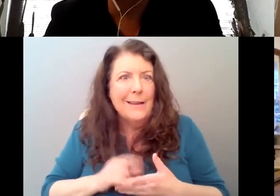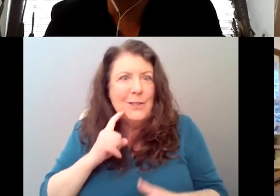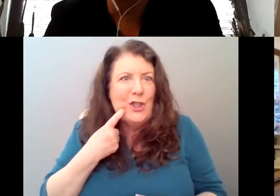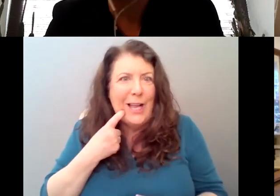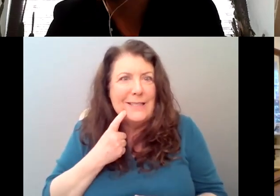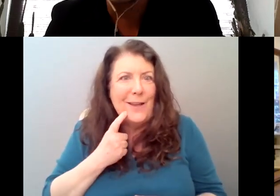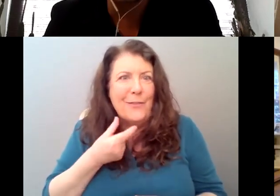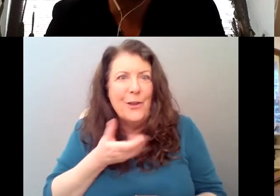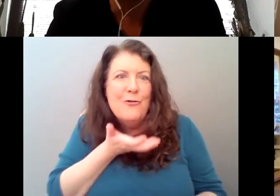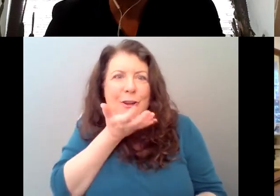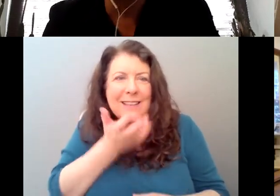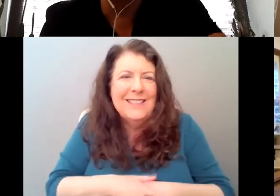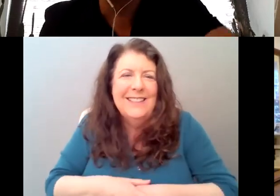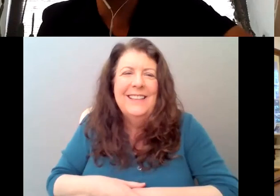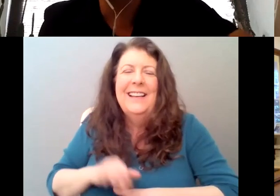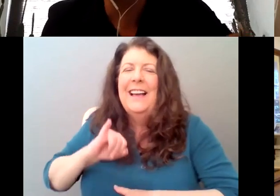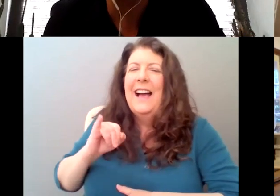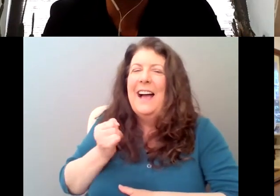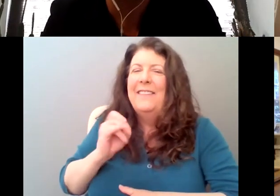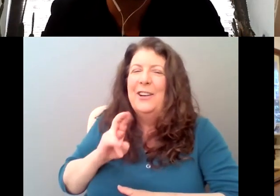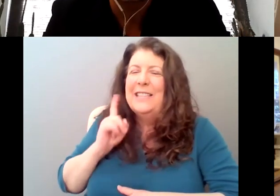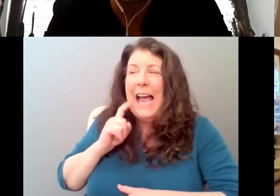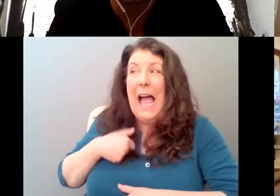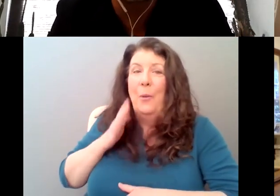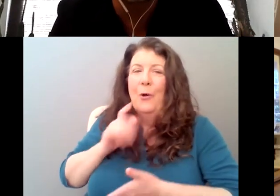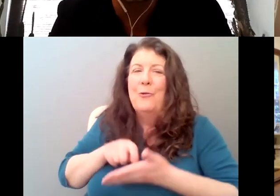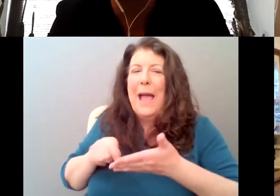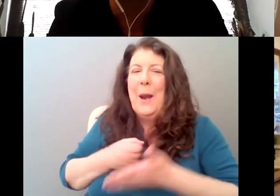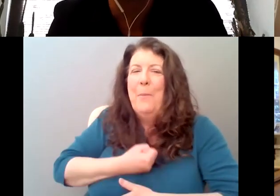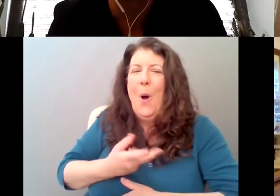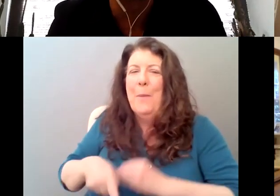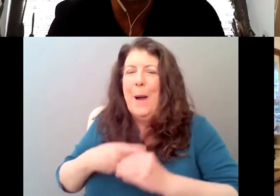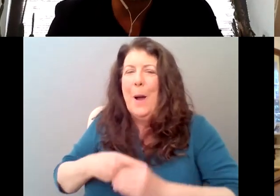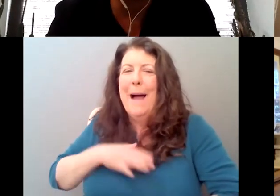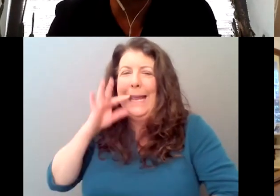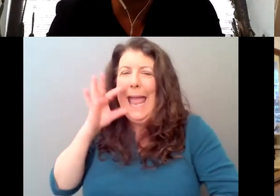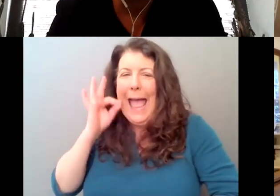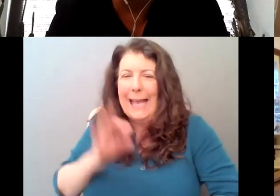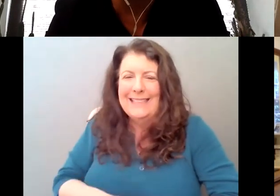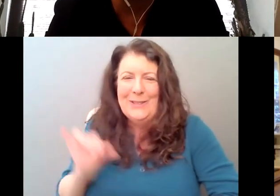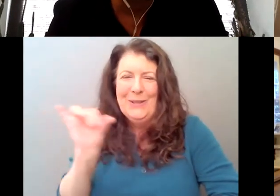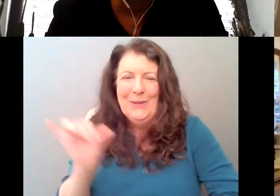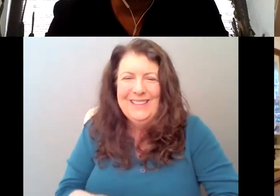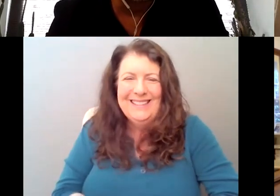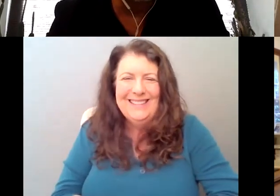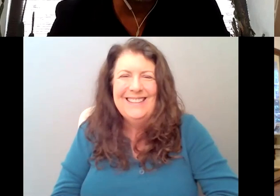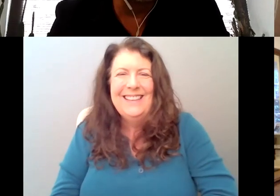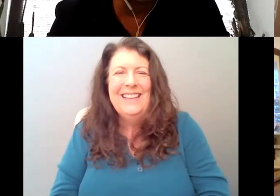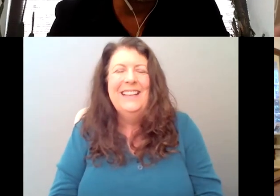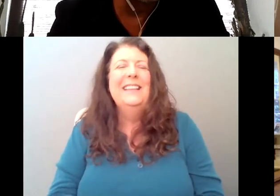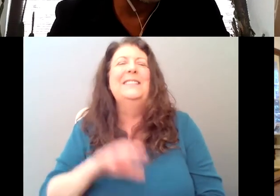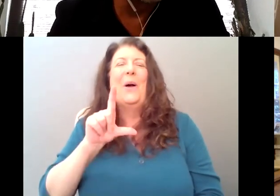I'm gonna write a poem about my cat then. Yeah. That's all he does. That's so true. All right. That little